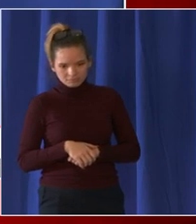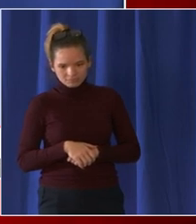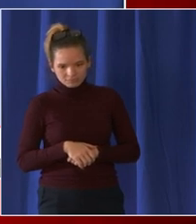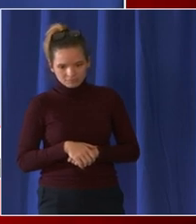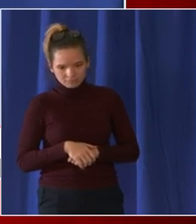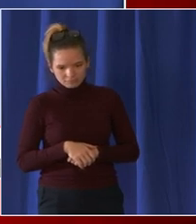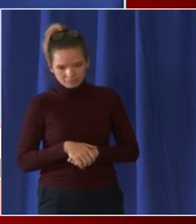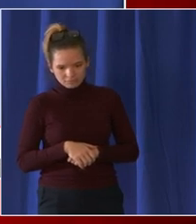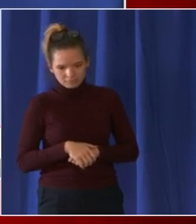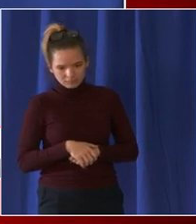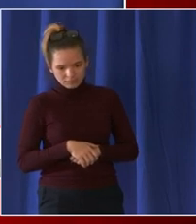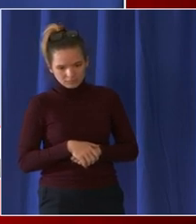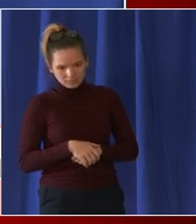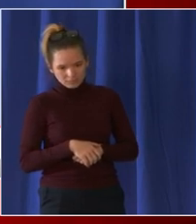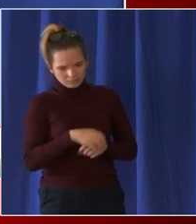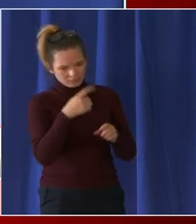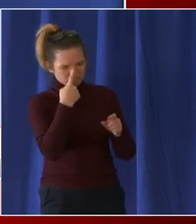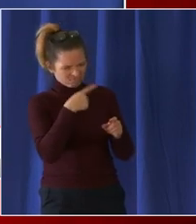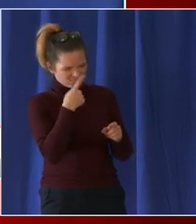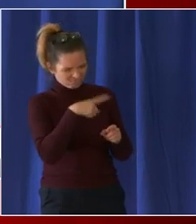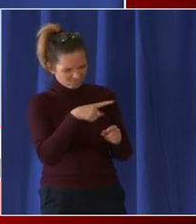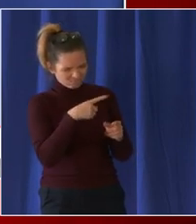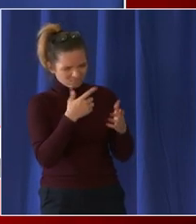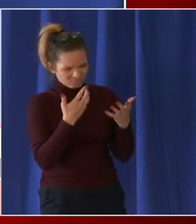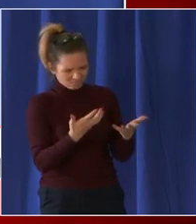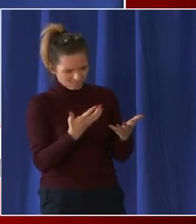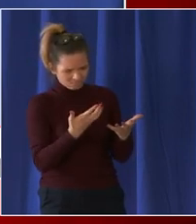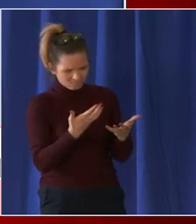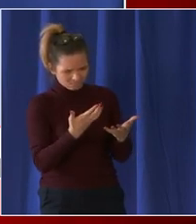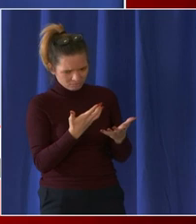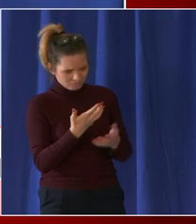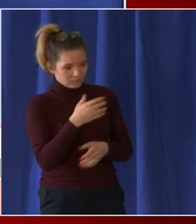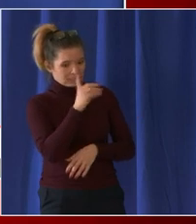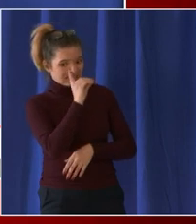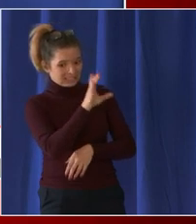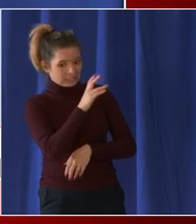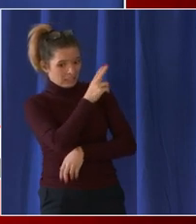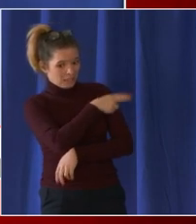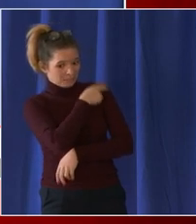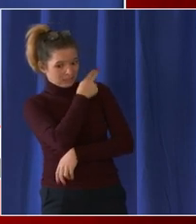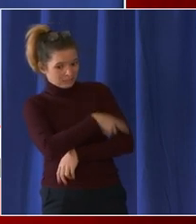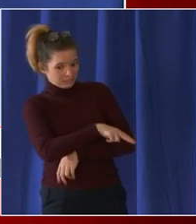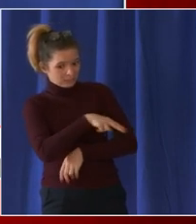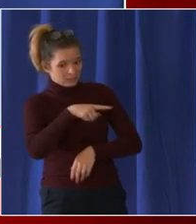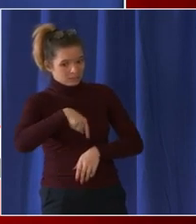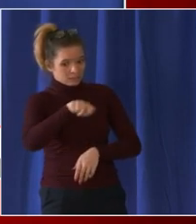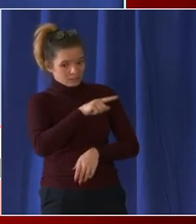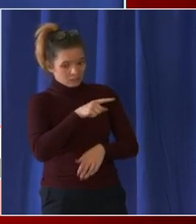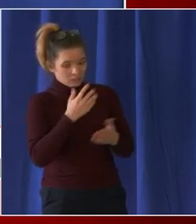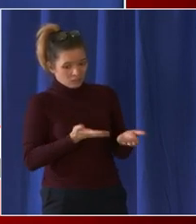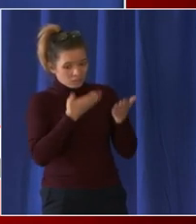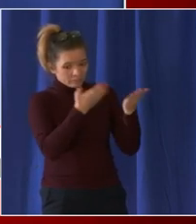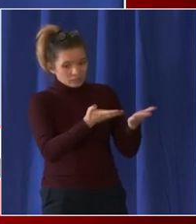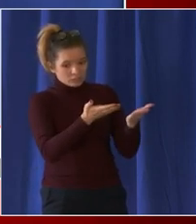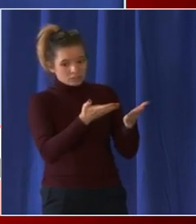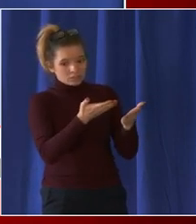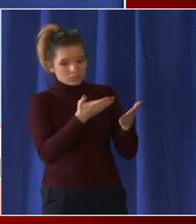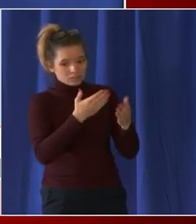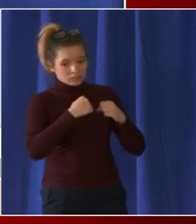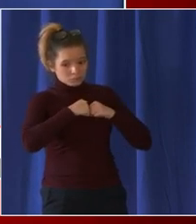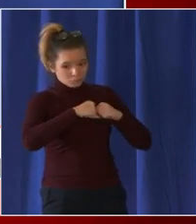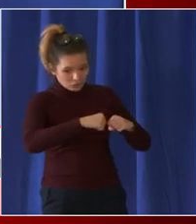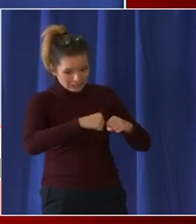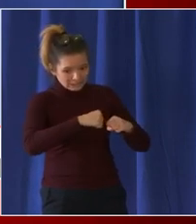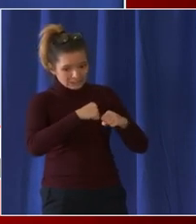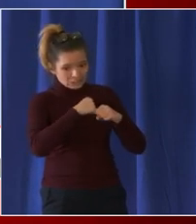of the dc hospitals have requested crisis standard of care status immunity protection status or are implementing